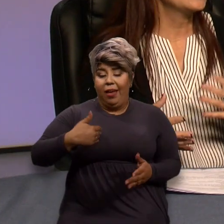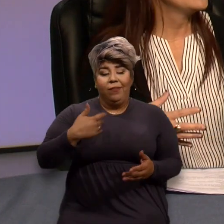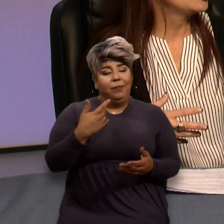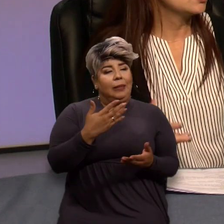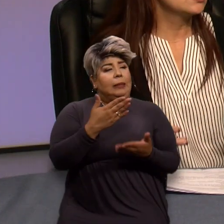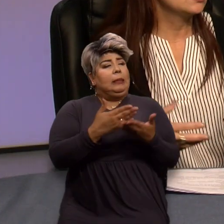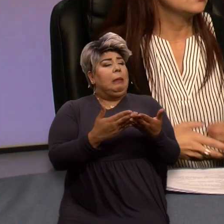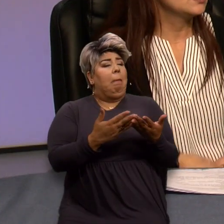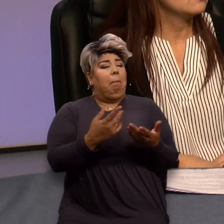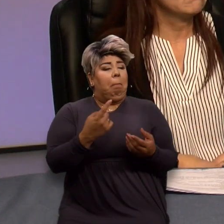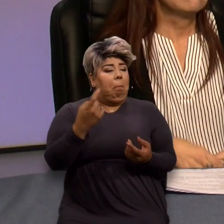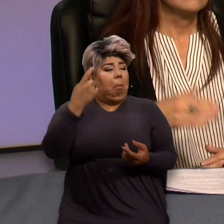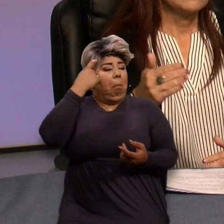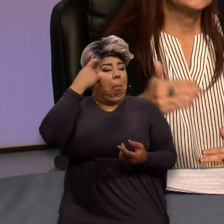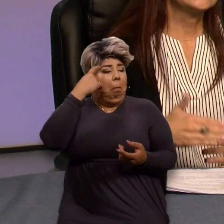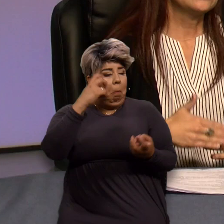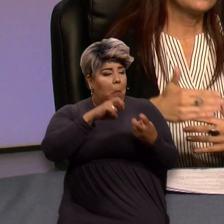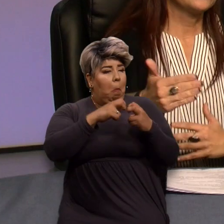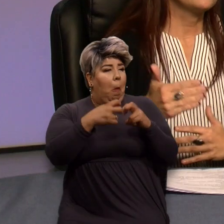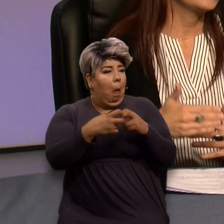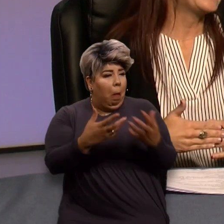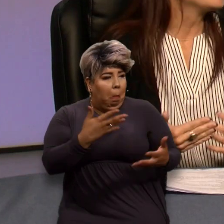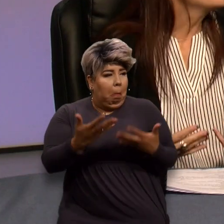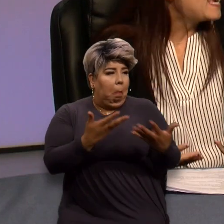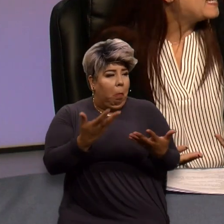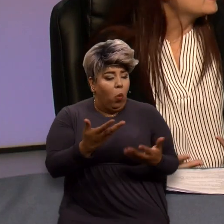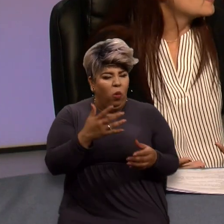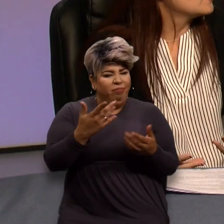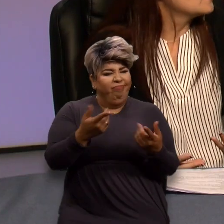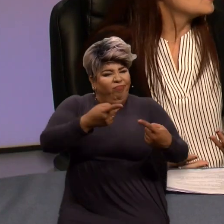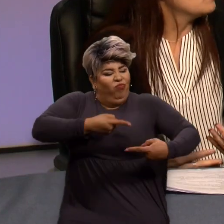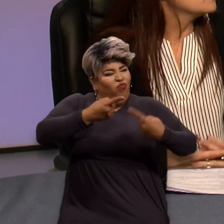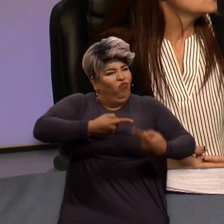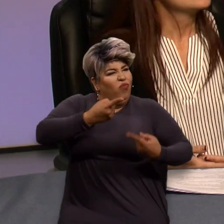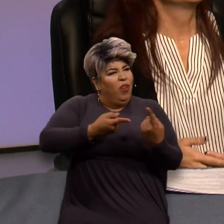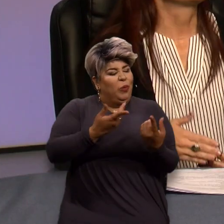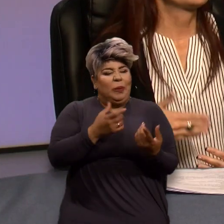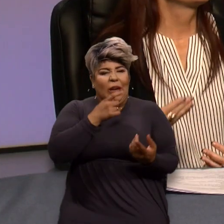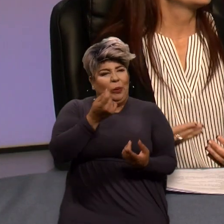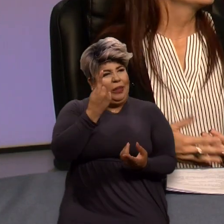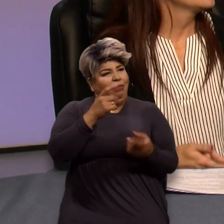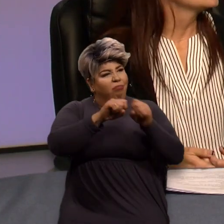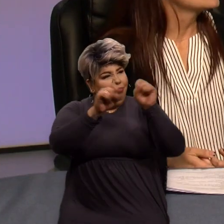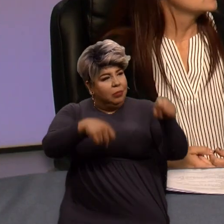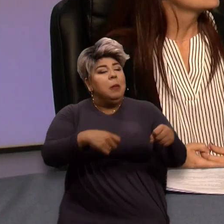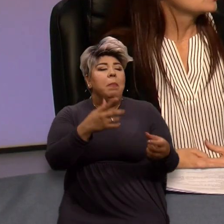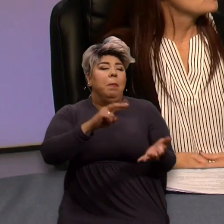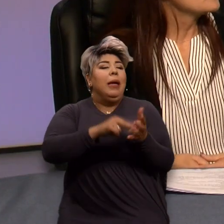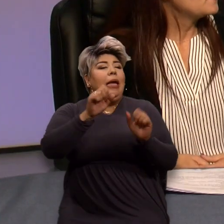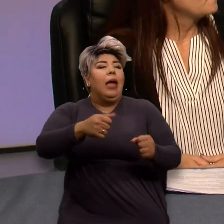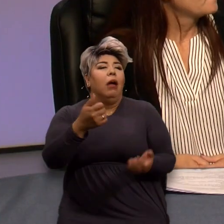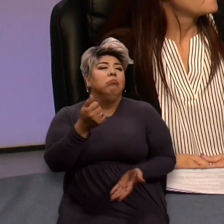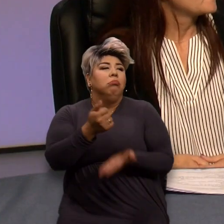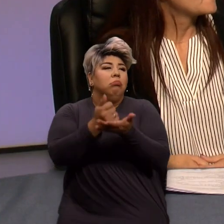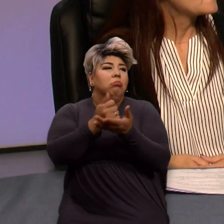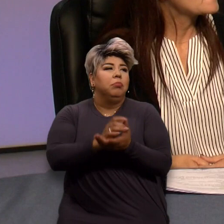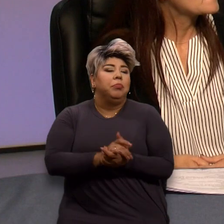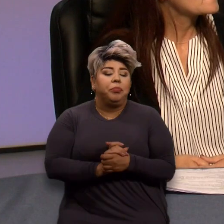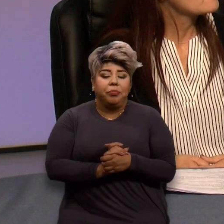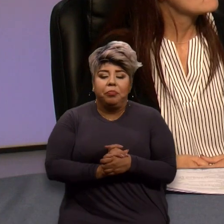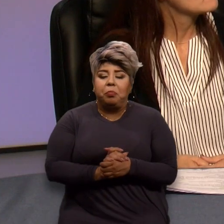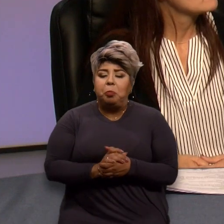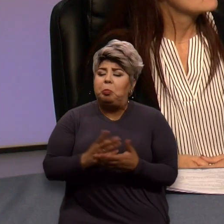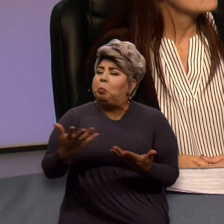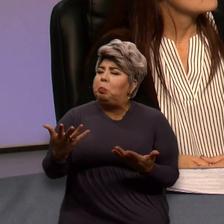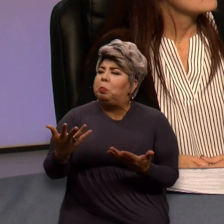challenges in getting through or navigating the system, they can get assistance through that. What are some of the